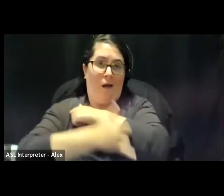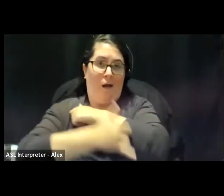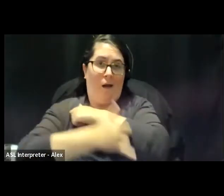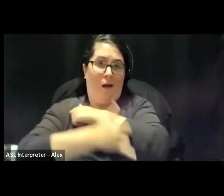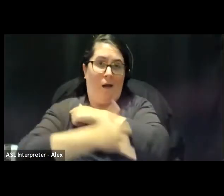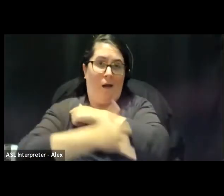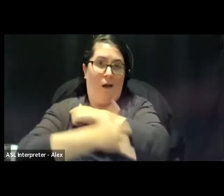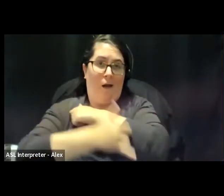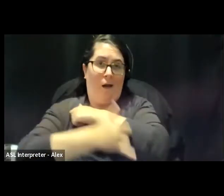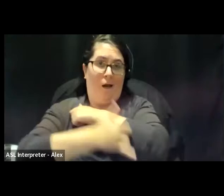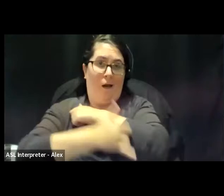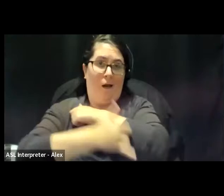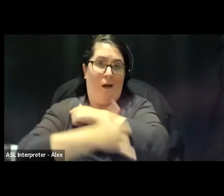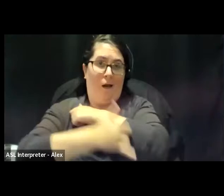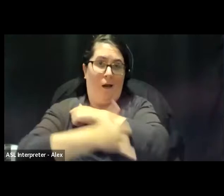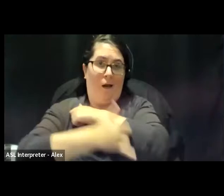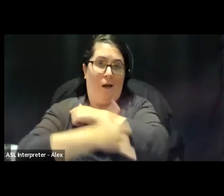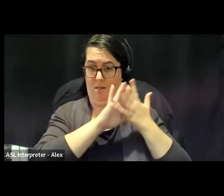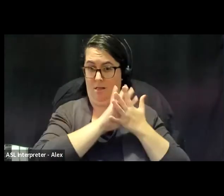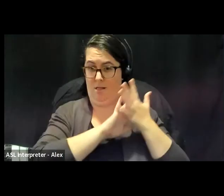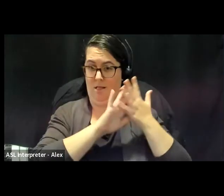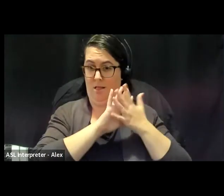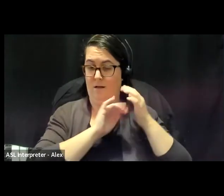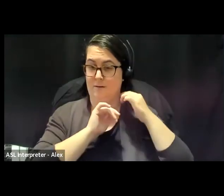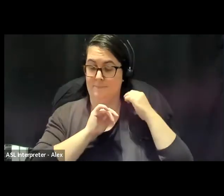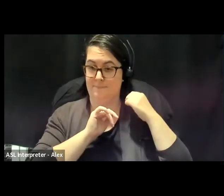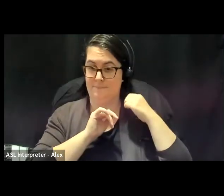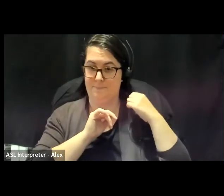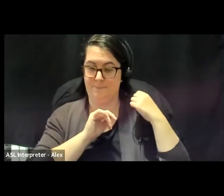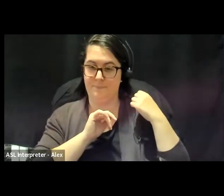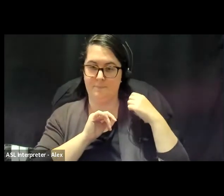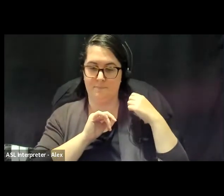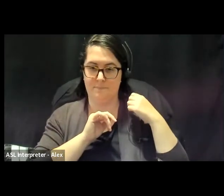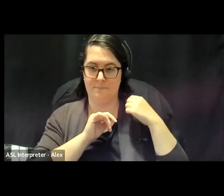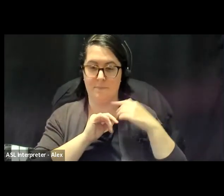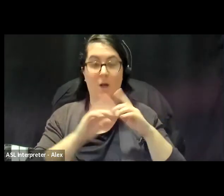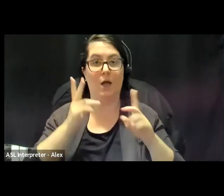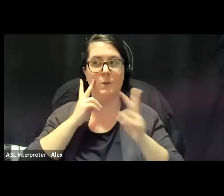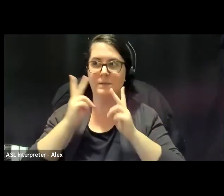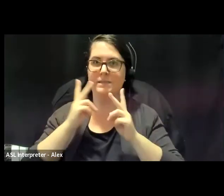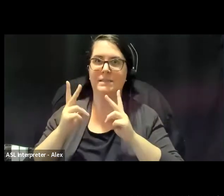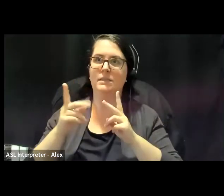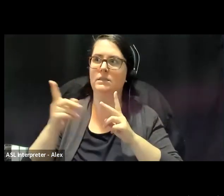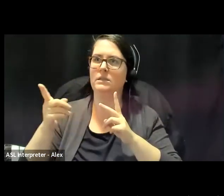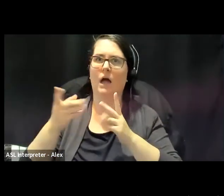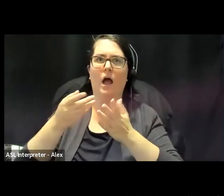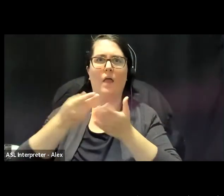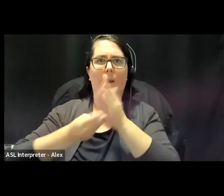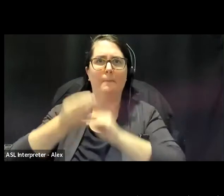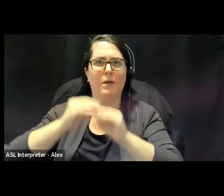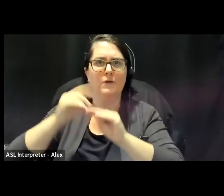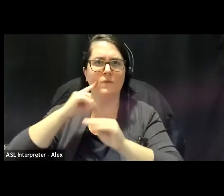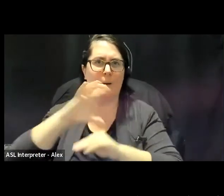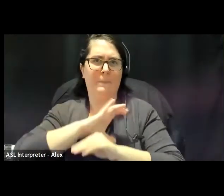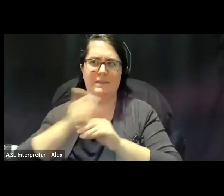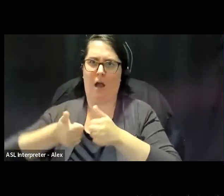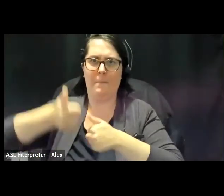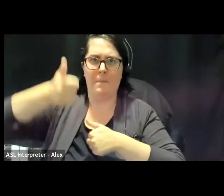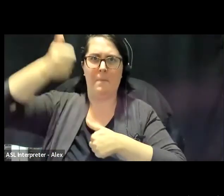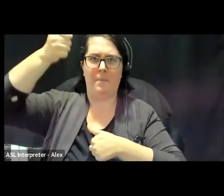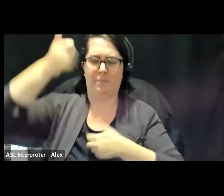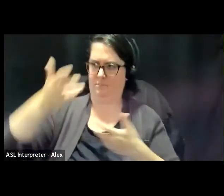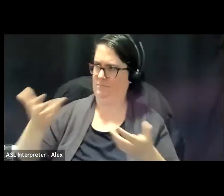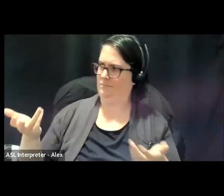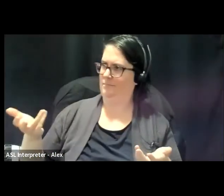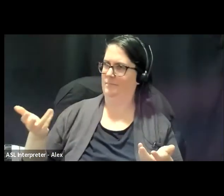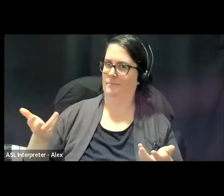violence against LGBTQ people that, of course, we're seeing around the world somehow increasing police budgets at Pride is seen as a solution for this, right. This shows us just the kind of